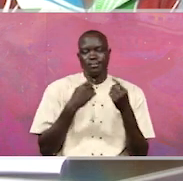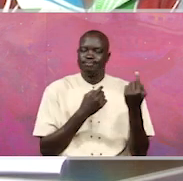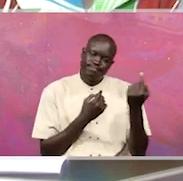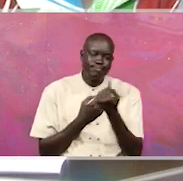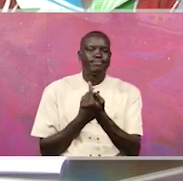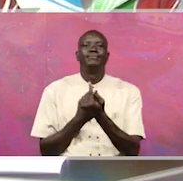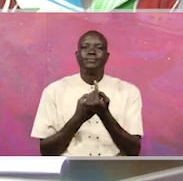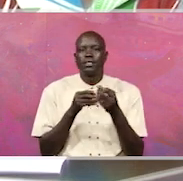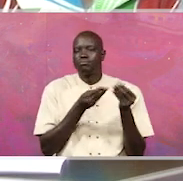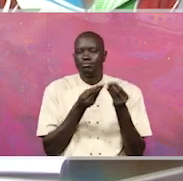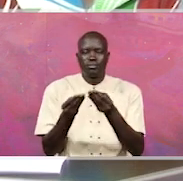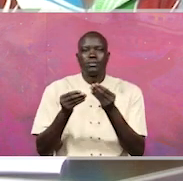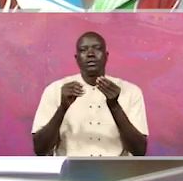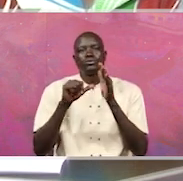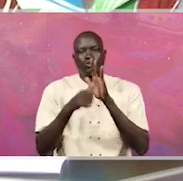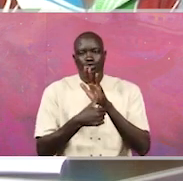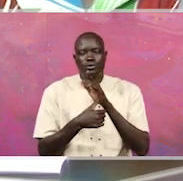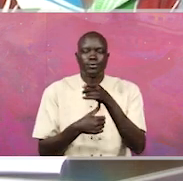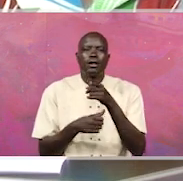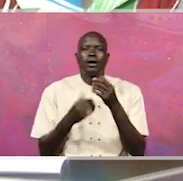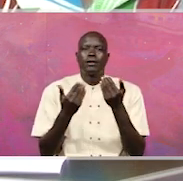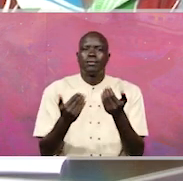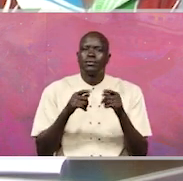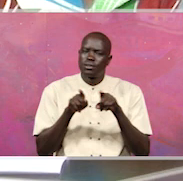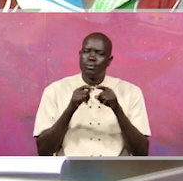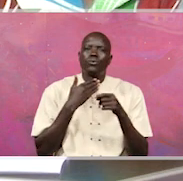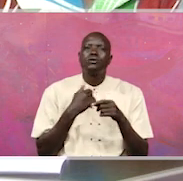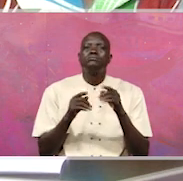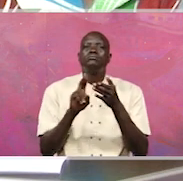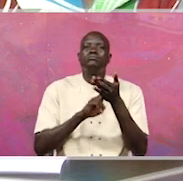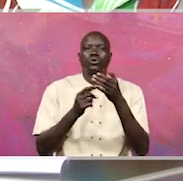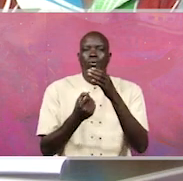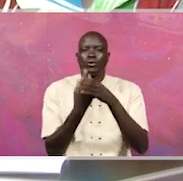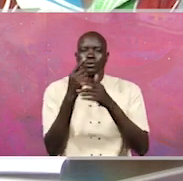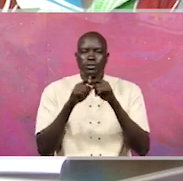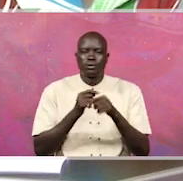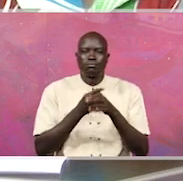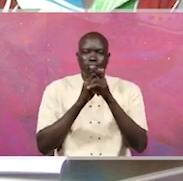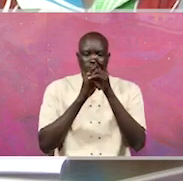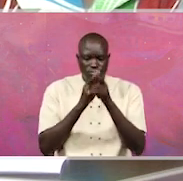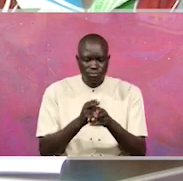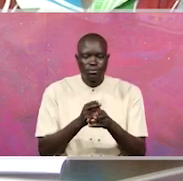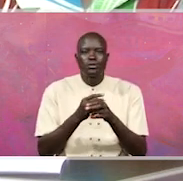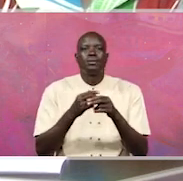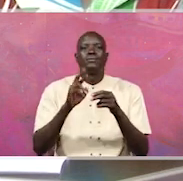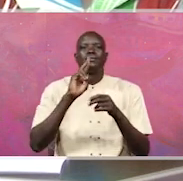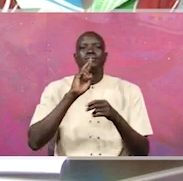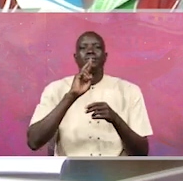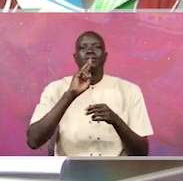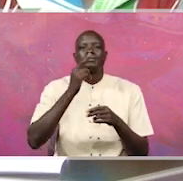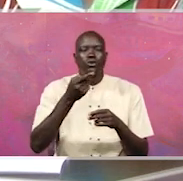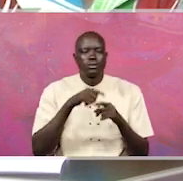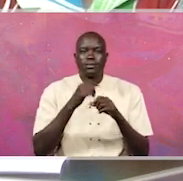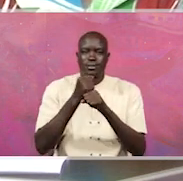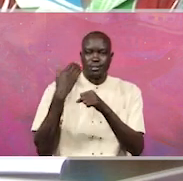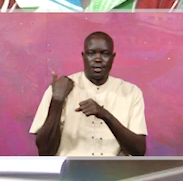situation in the limelight. May I also take this opportunity and advantage to respond to what